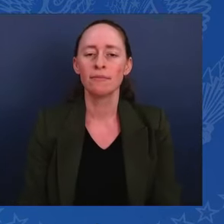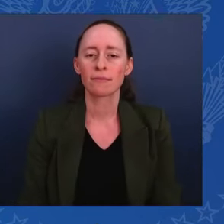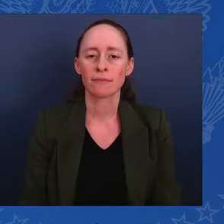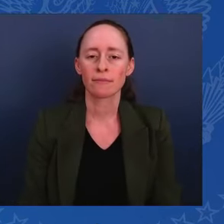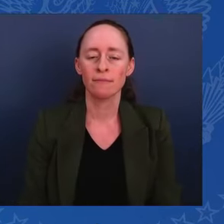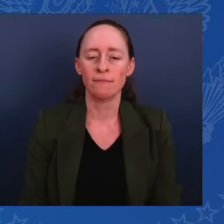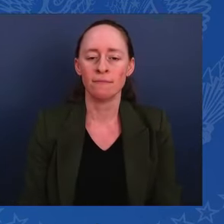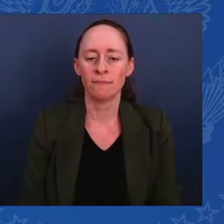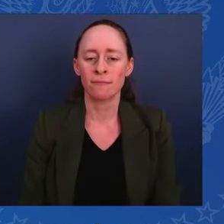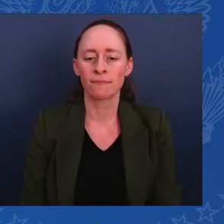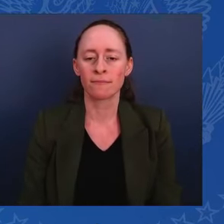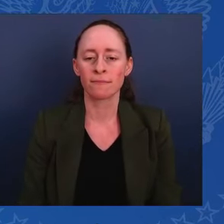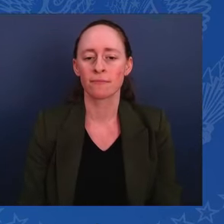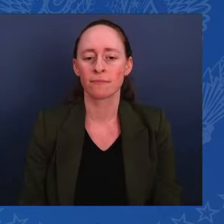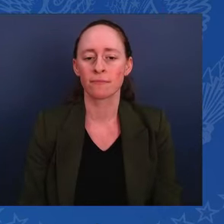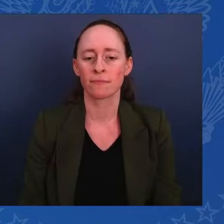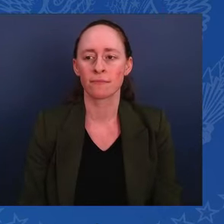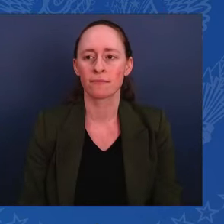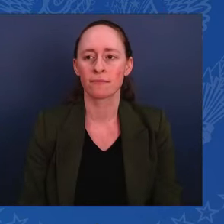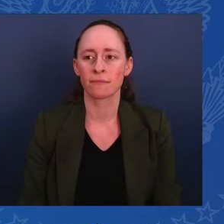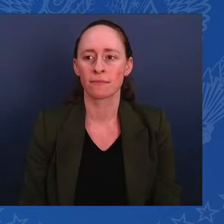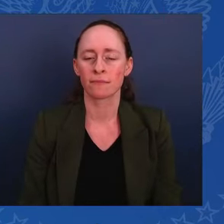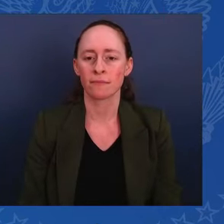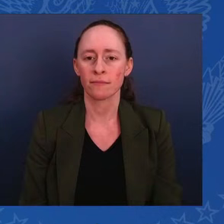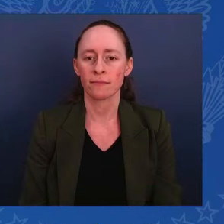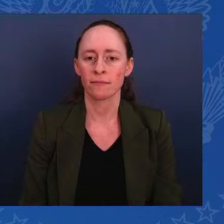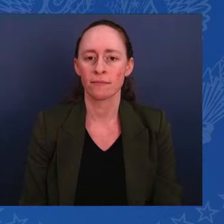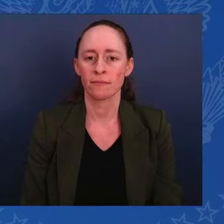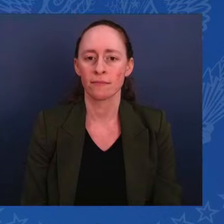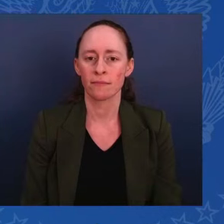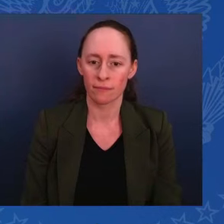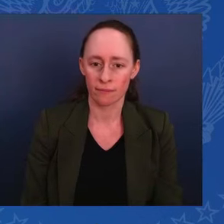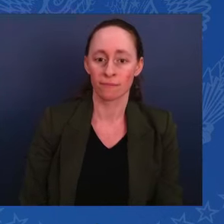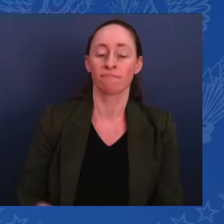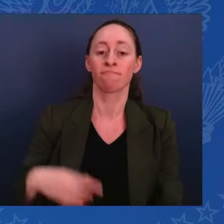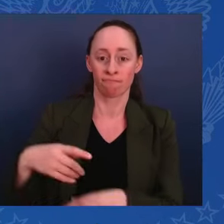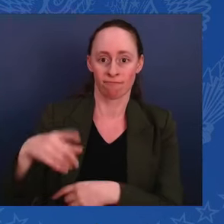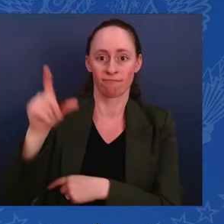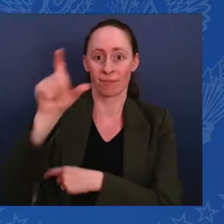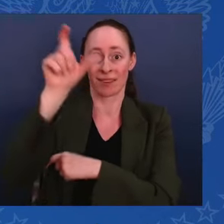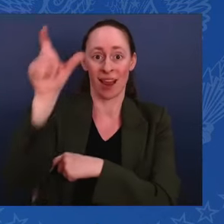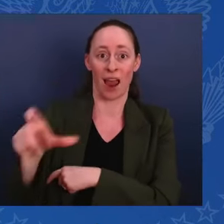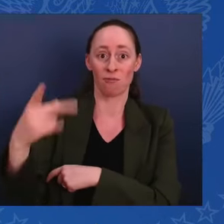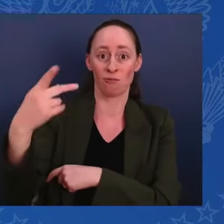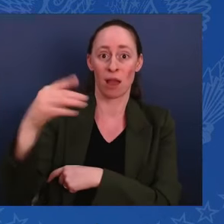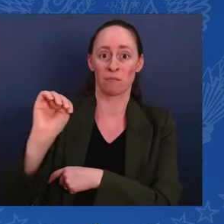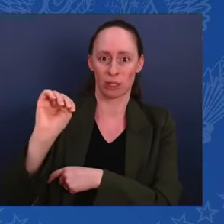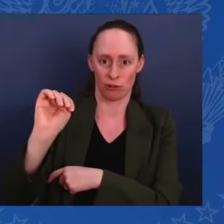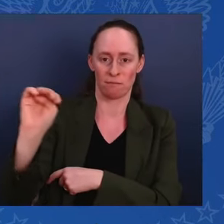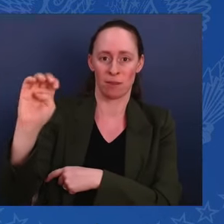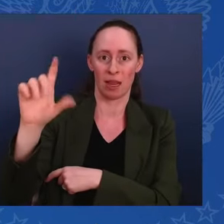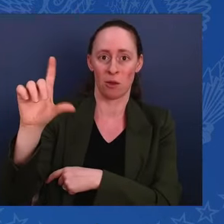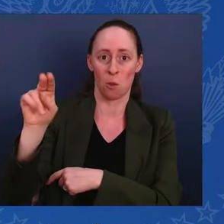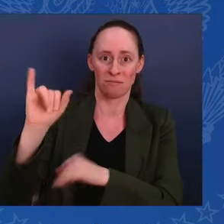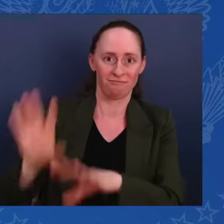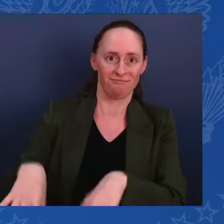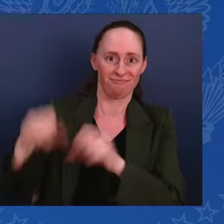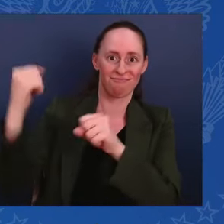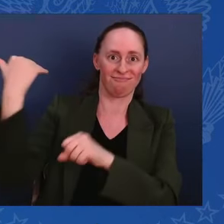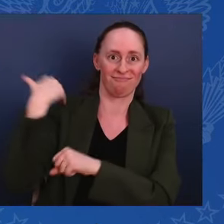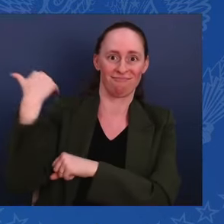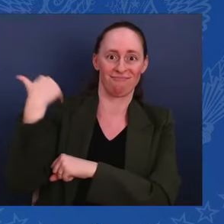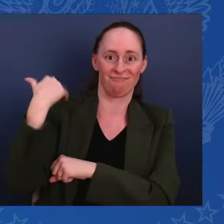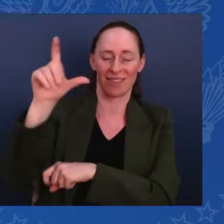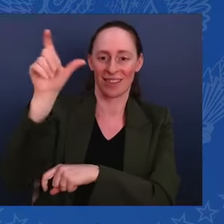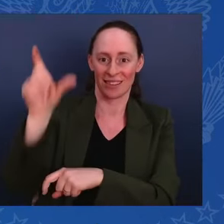tremendous leadership that Georgia showed at the G7 this year, we take on the G7 presidency next year. We will continue to make